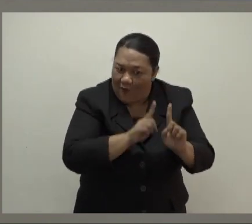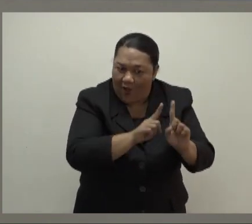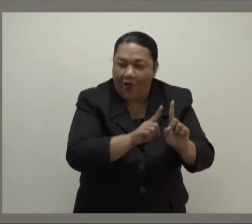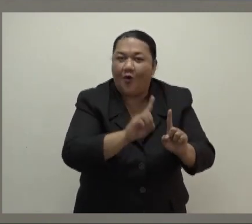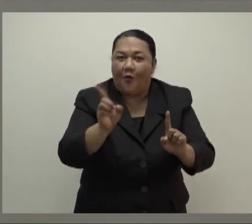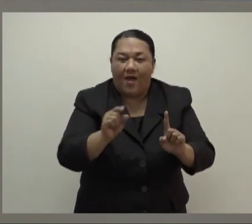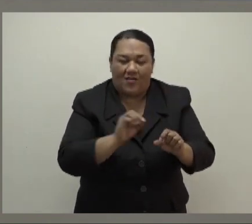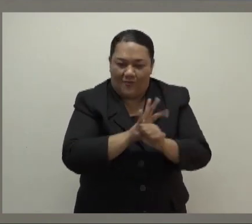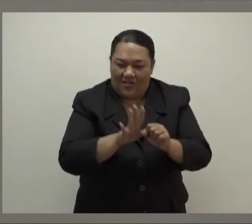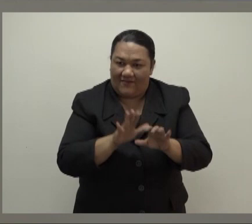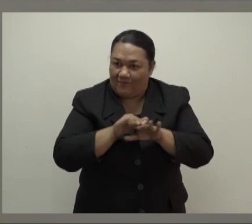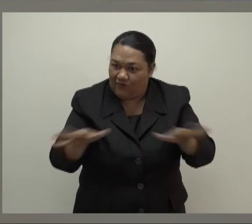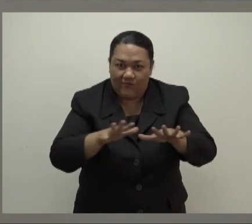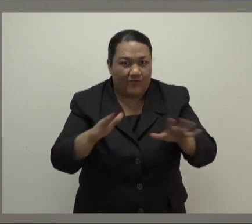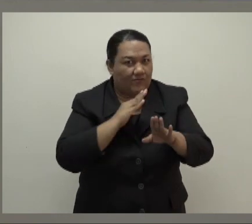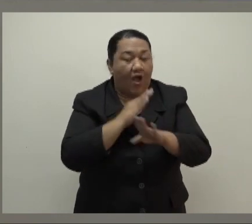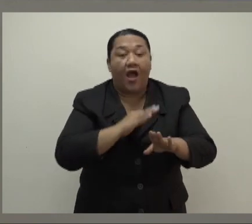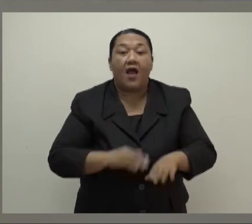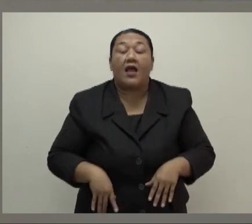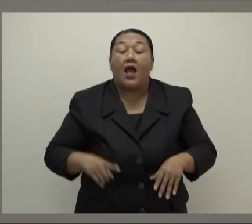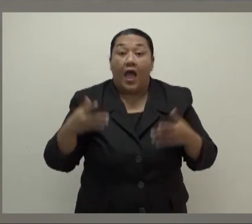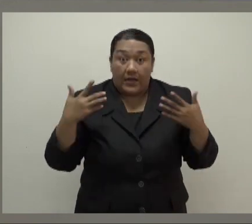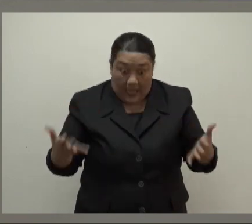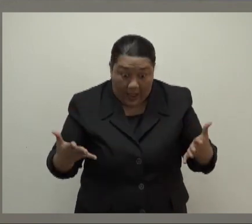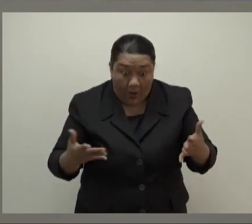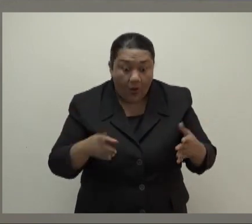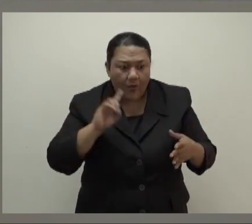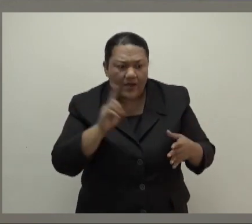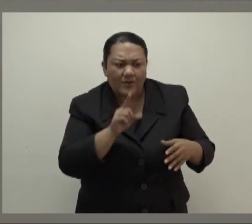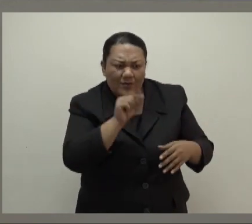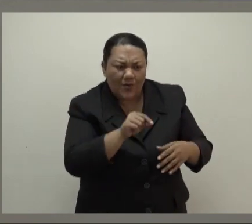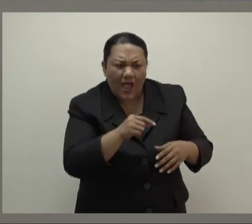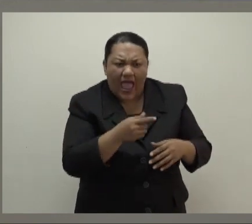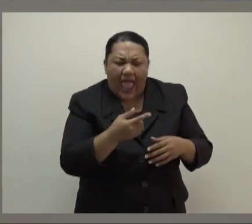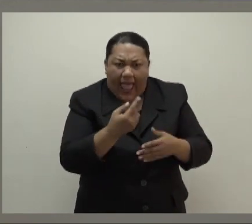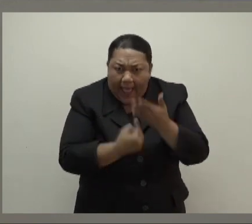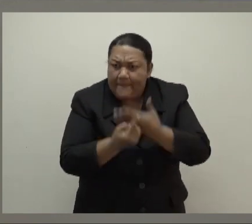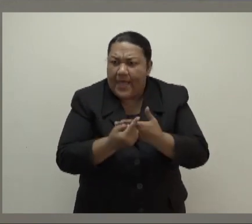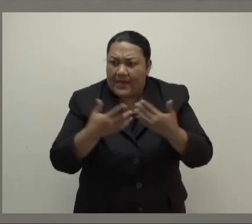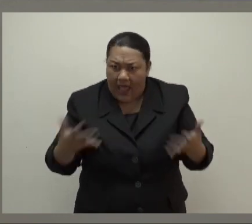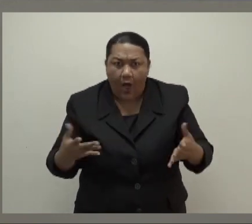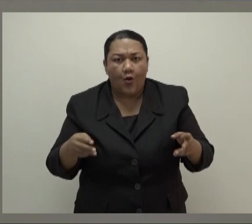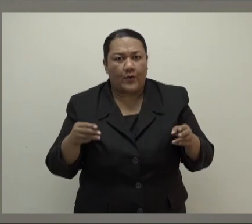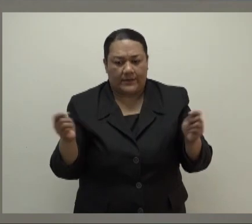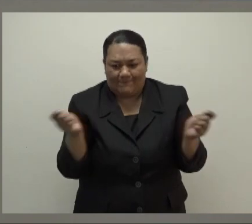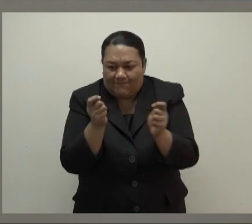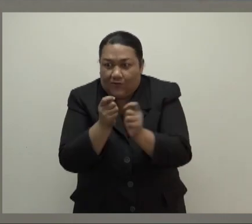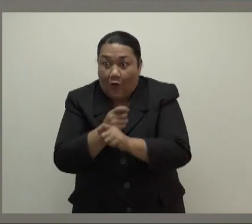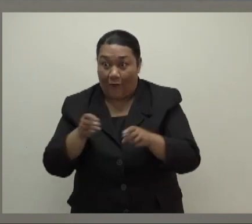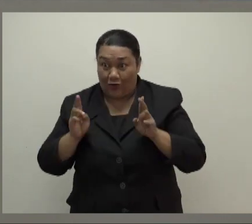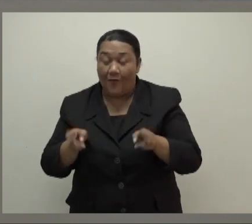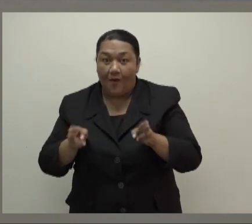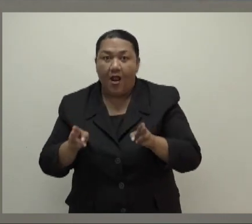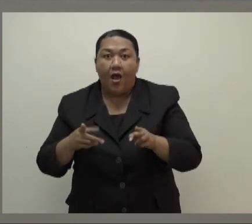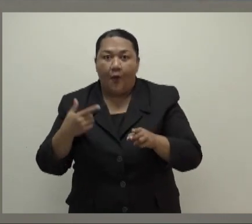some ways, it served as a national barometer of progress towards normalcy, as we moved the start time from 6 p.m. hour by